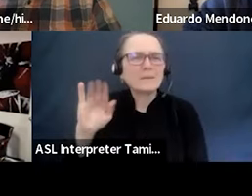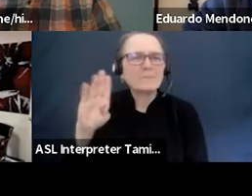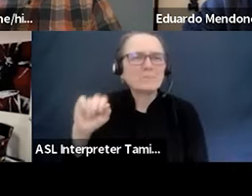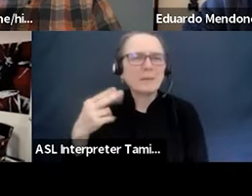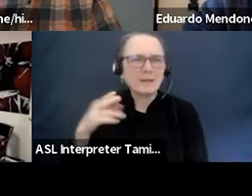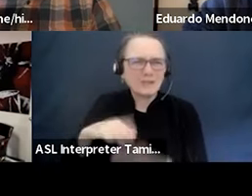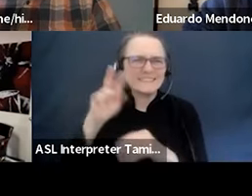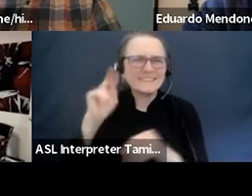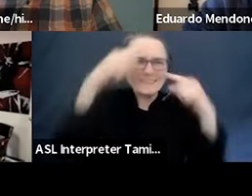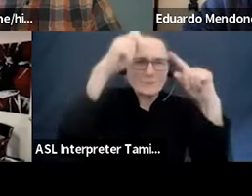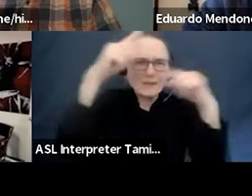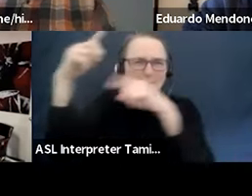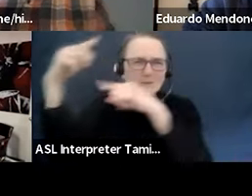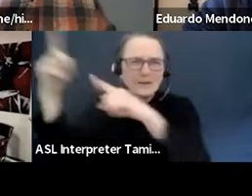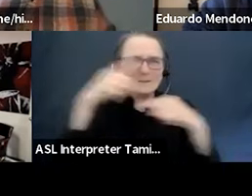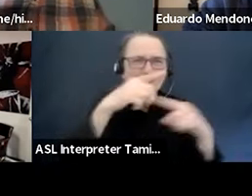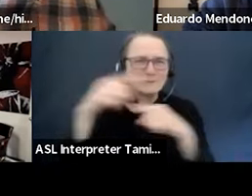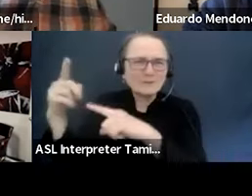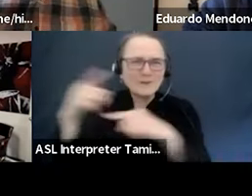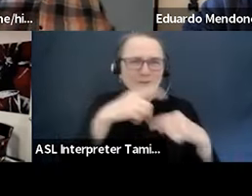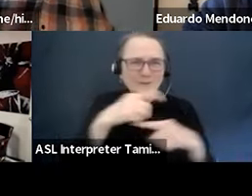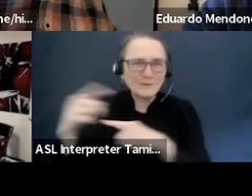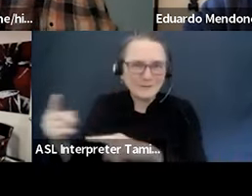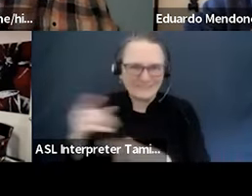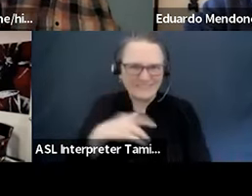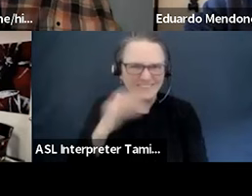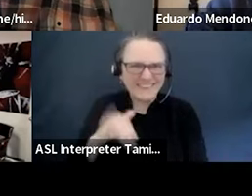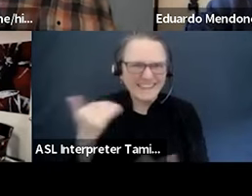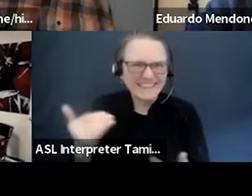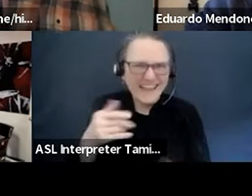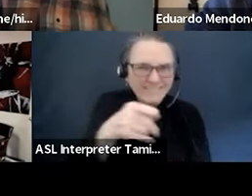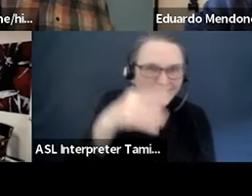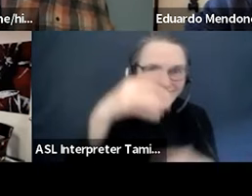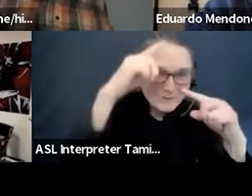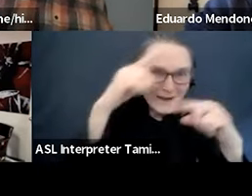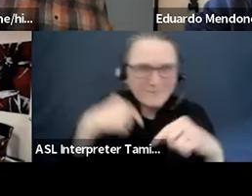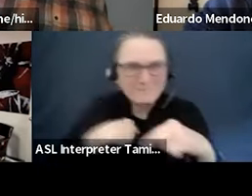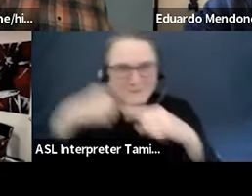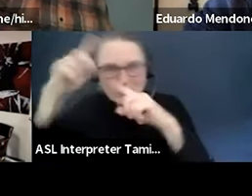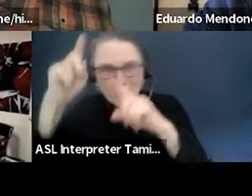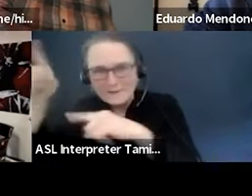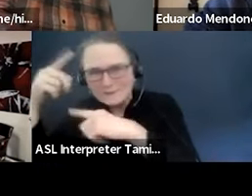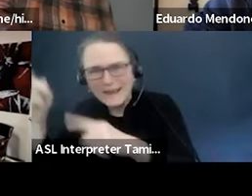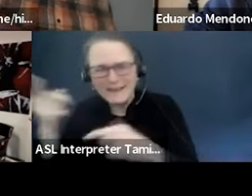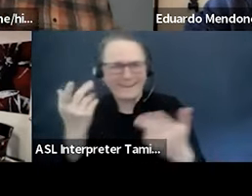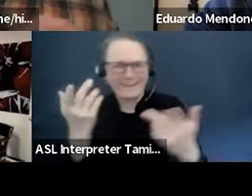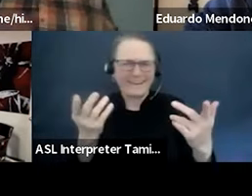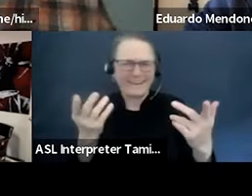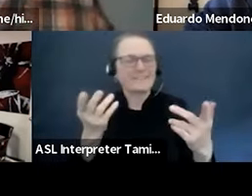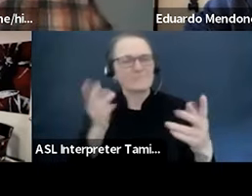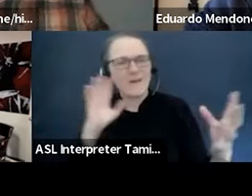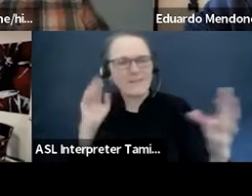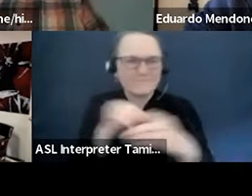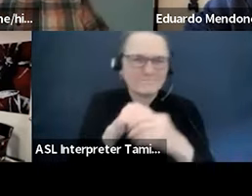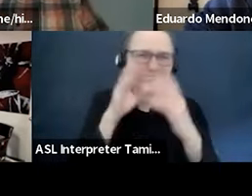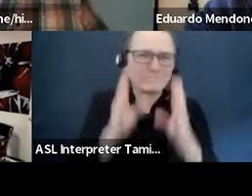Thank you, David. Um, that is a great segue to hopefully one day we will convene with all of you, uh, the cultural partners network and you with